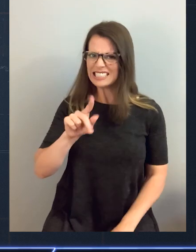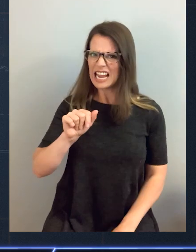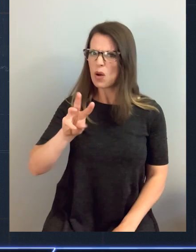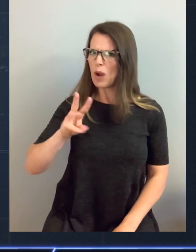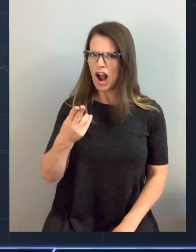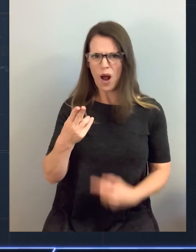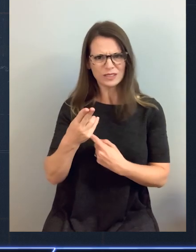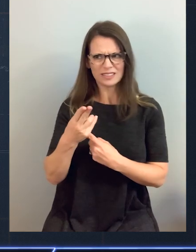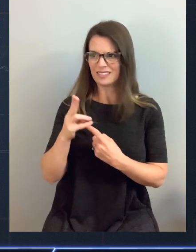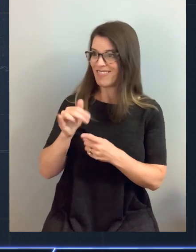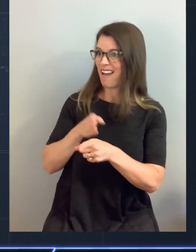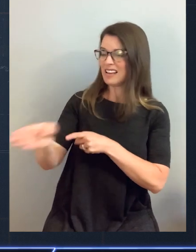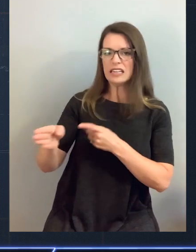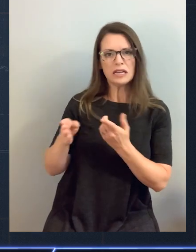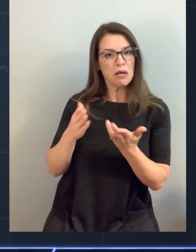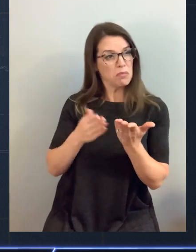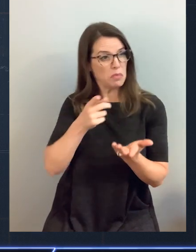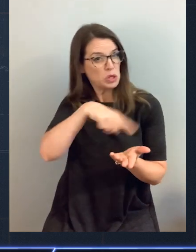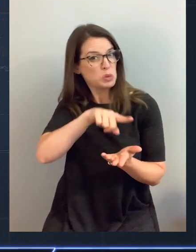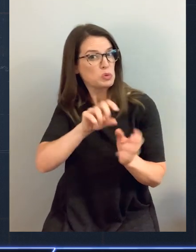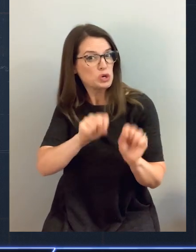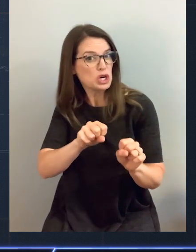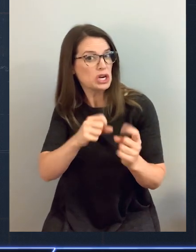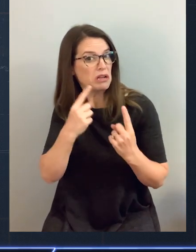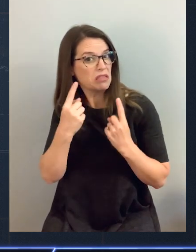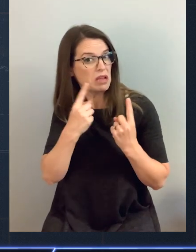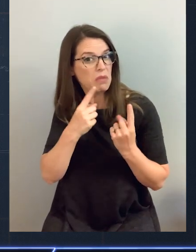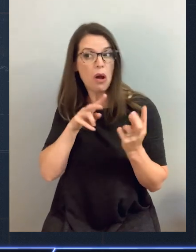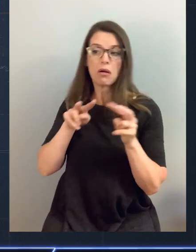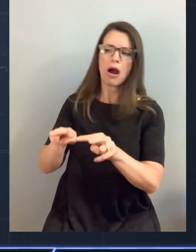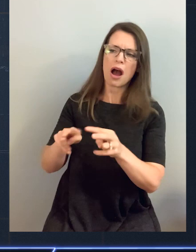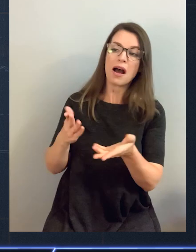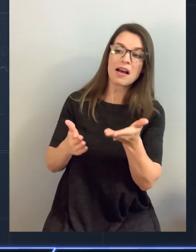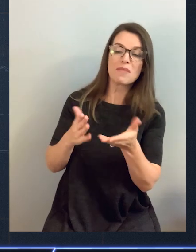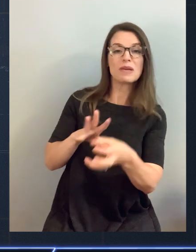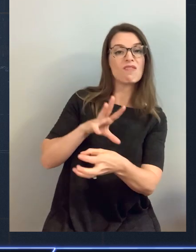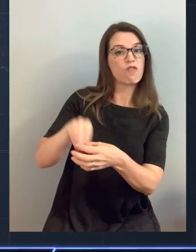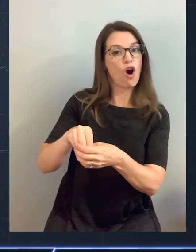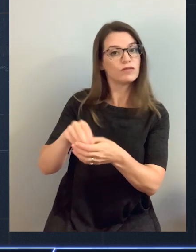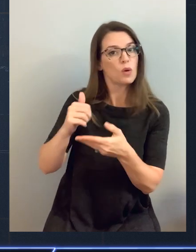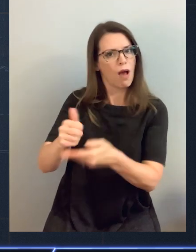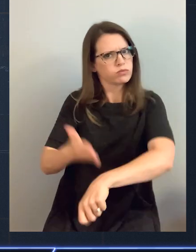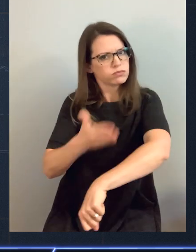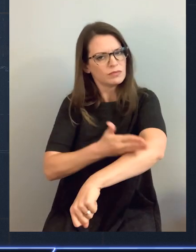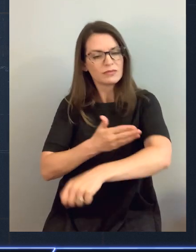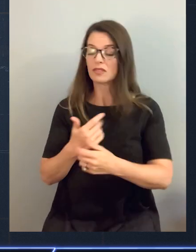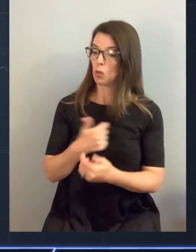you really should take a look at this data warehouse market segment and figure out if you've got something to contribute. Well, we took a look and said,